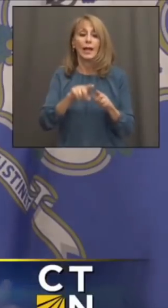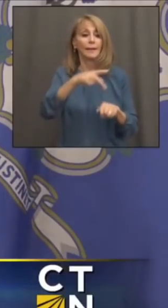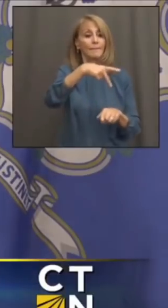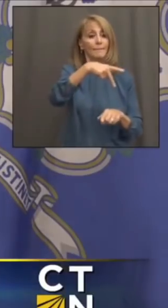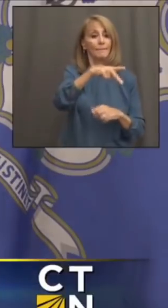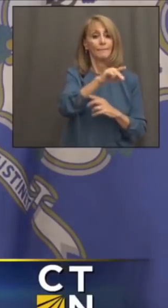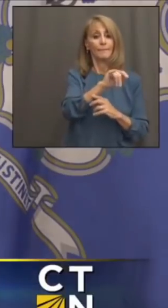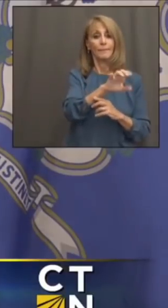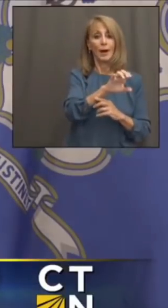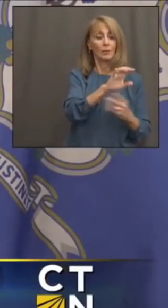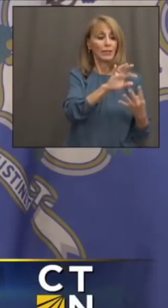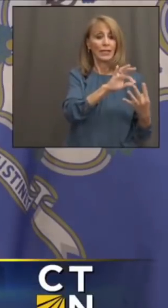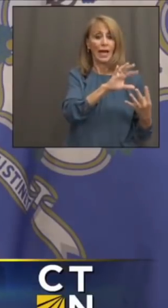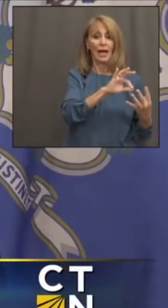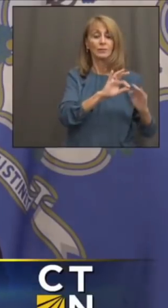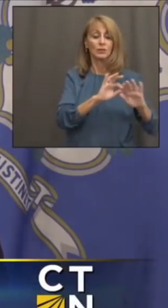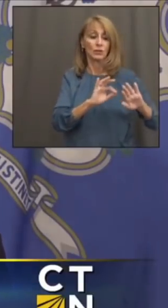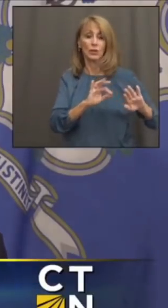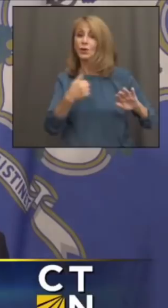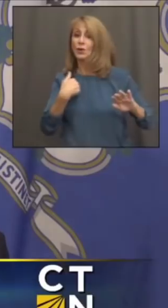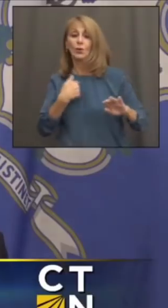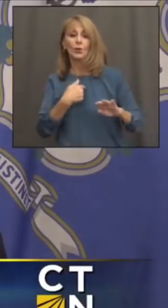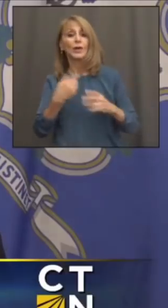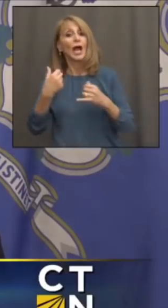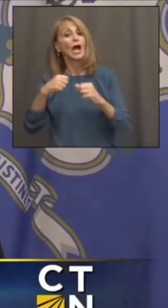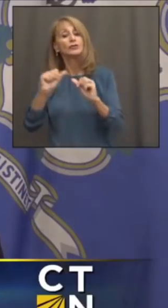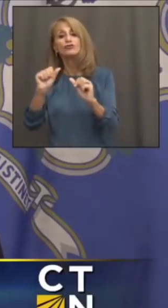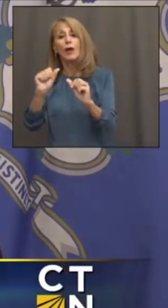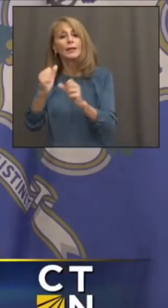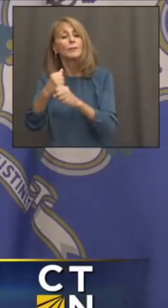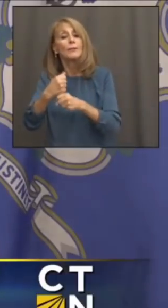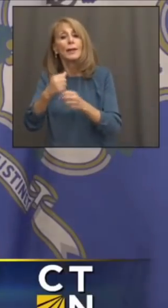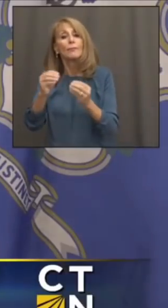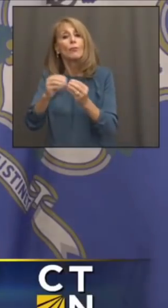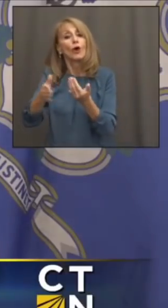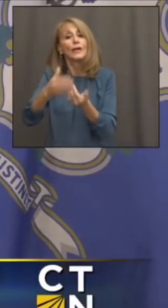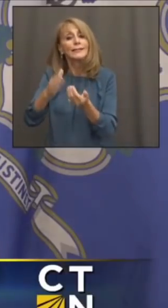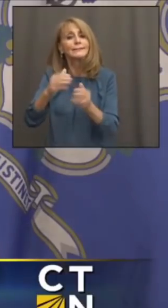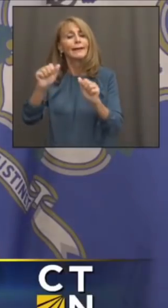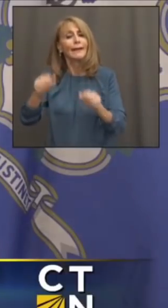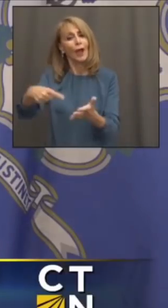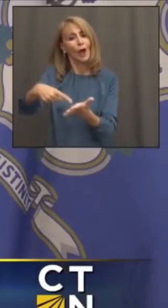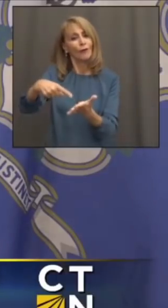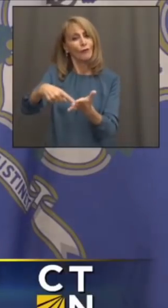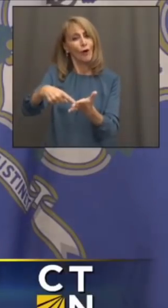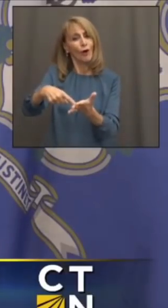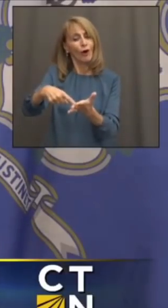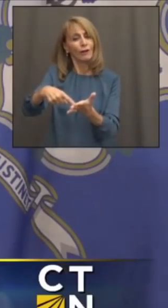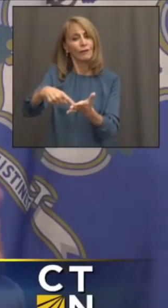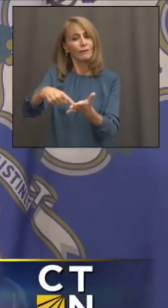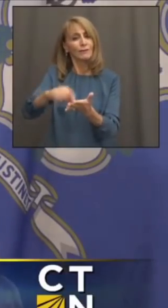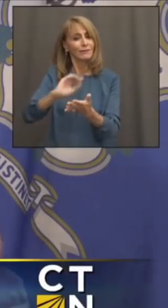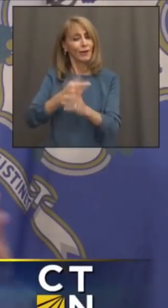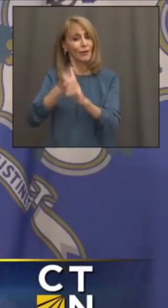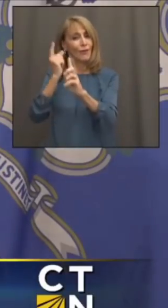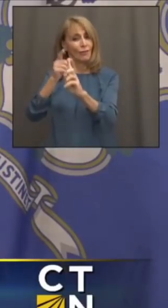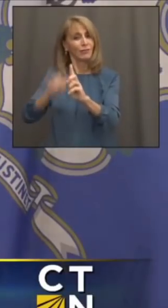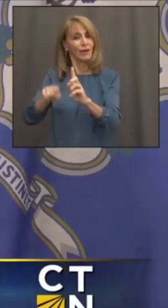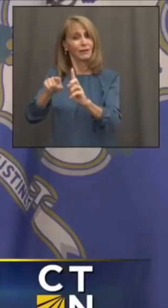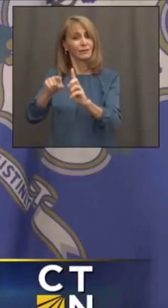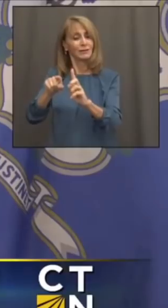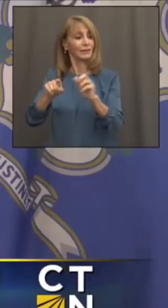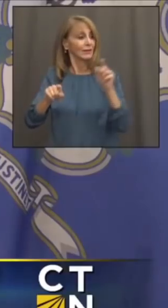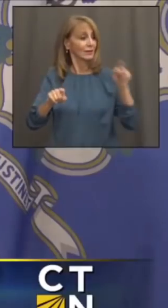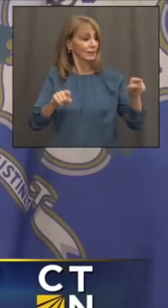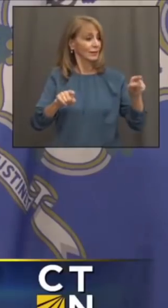wants to do, to make health care more accessible and more affordable. I think we're going in, we have the